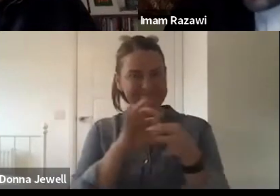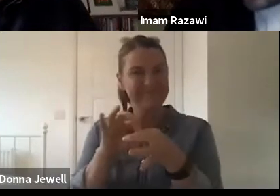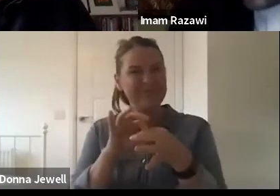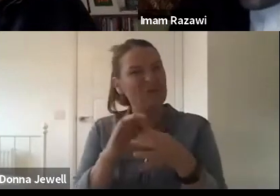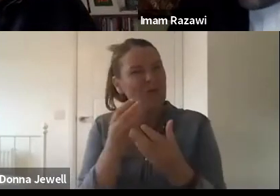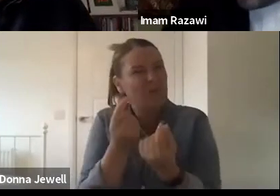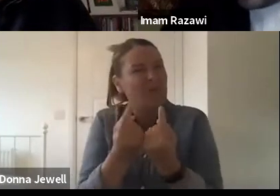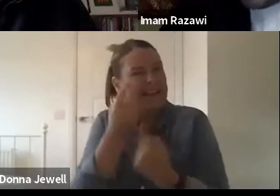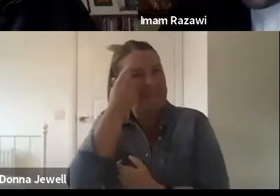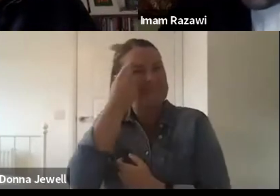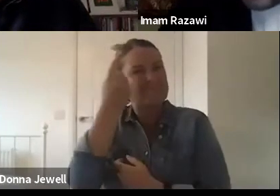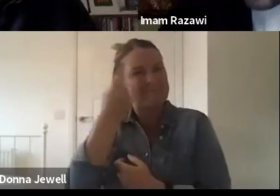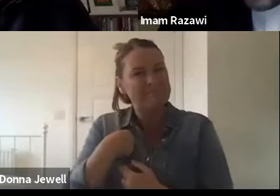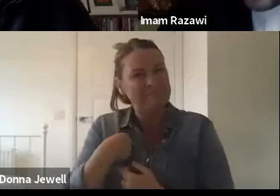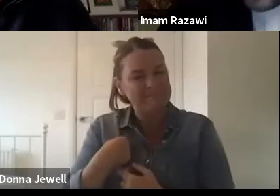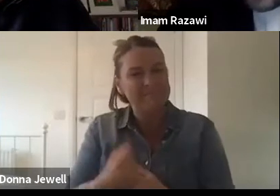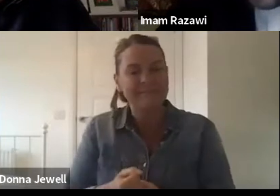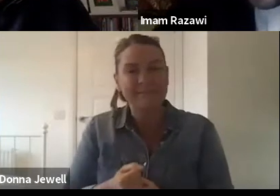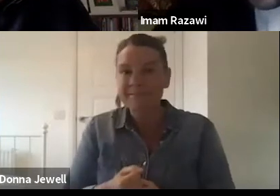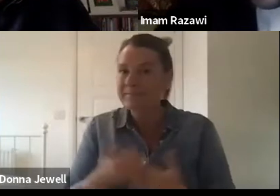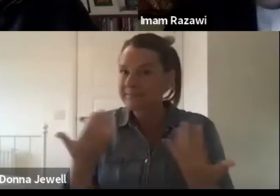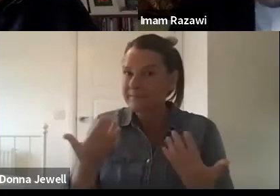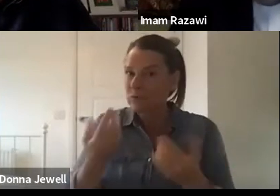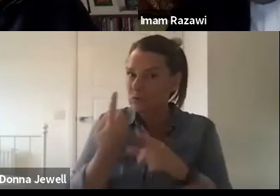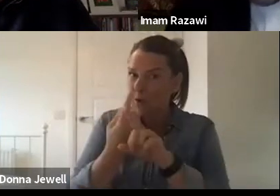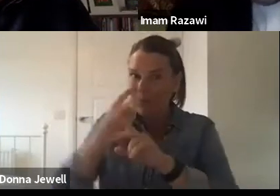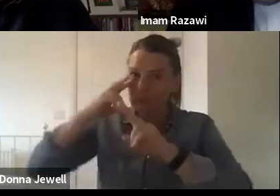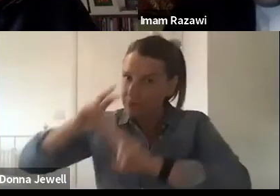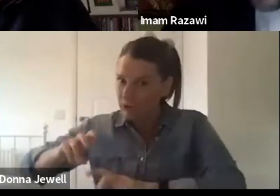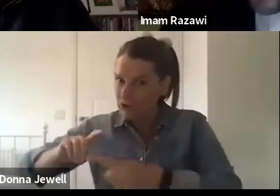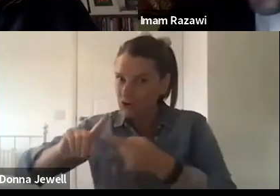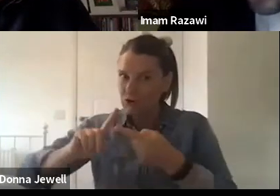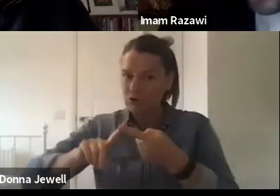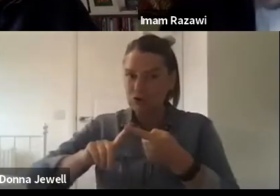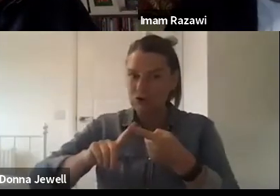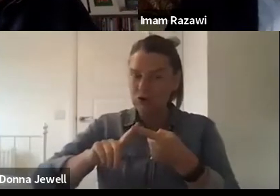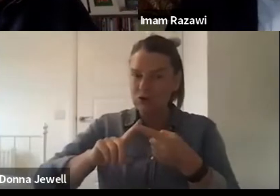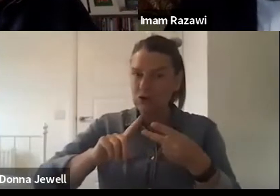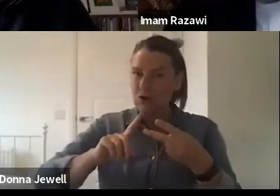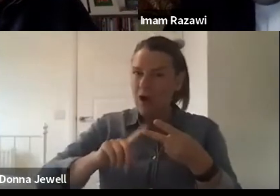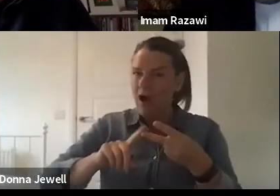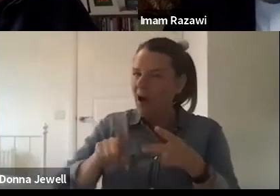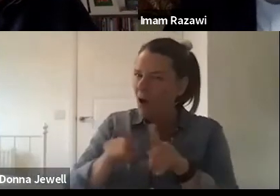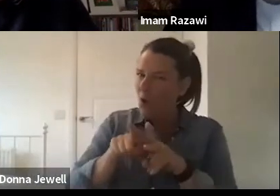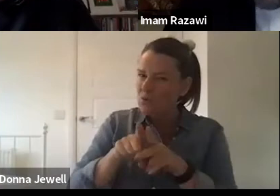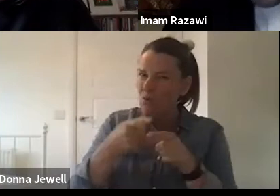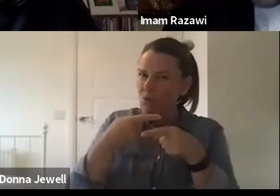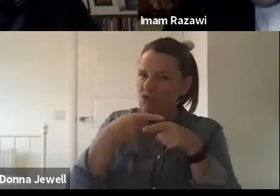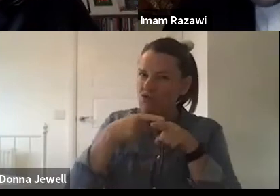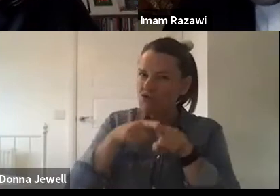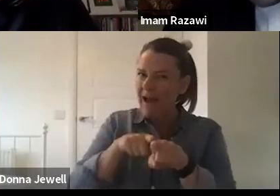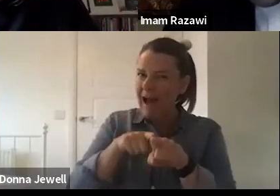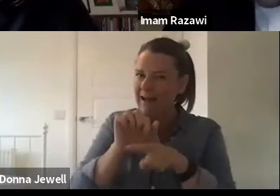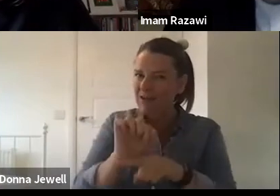I also feel that, you know, you've looked at the research side, you've looked at, you may have done a track and trace, some important